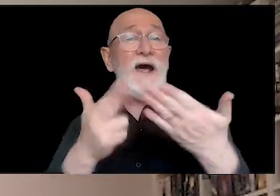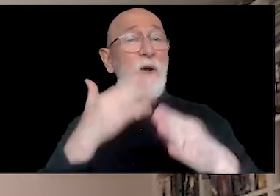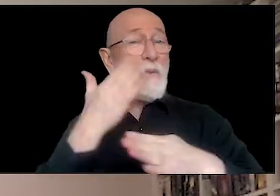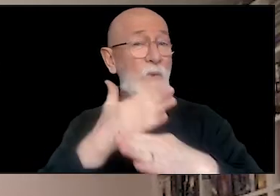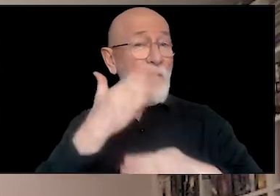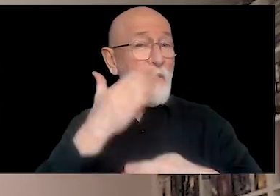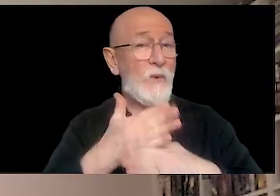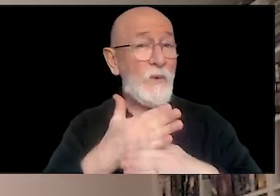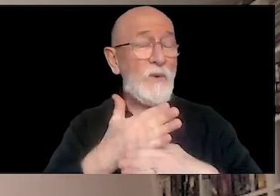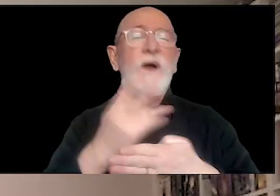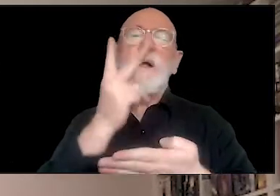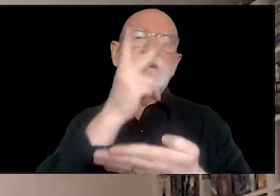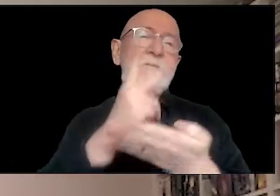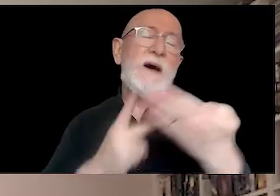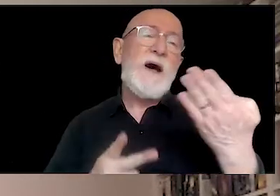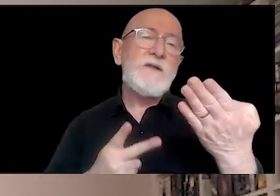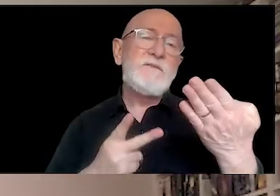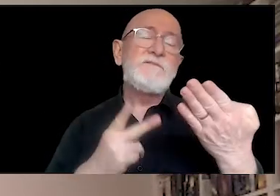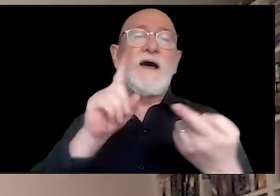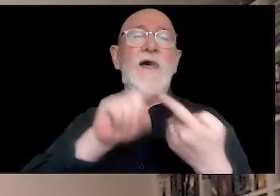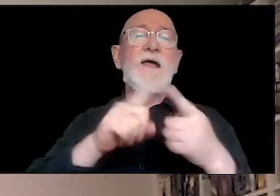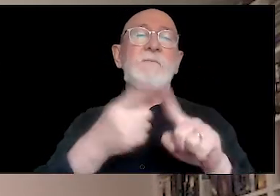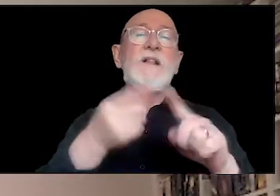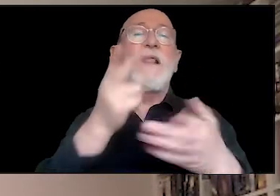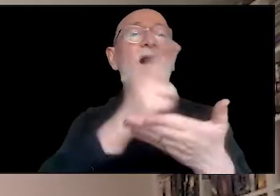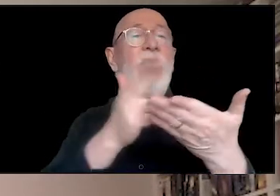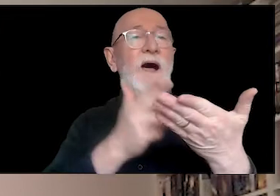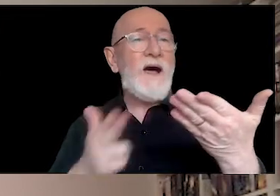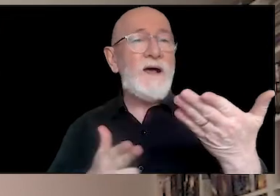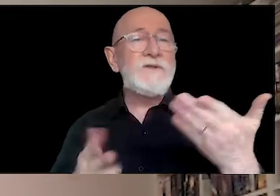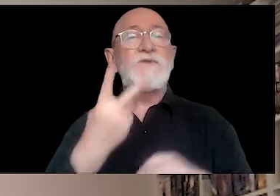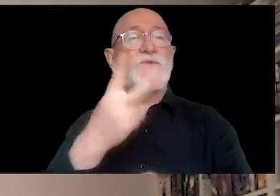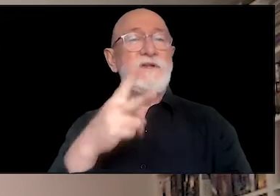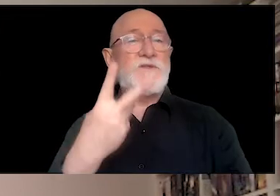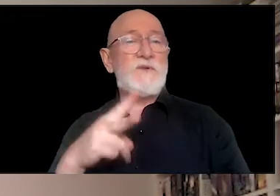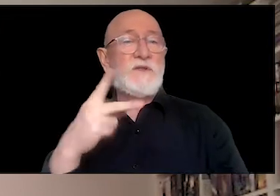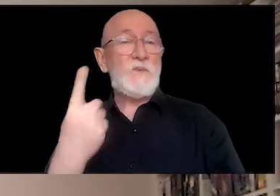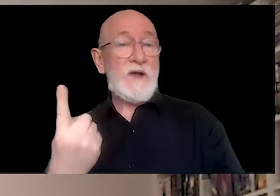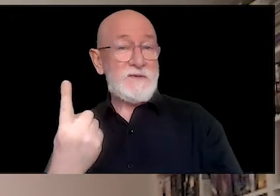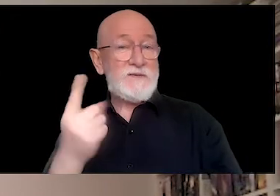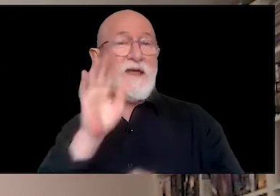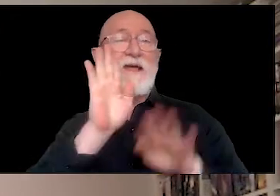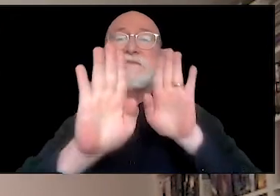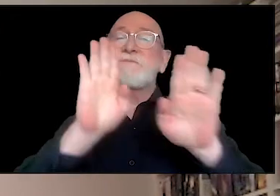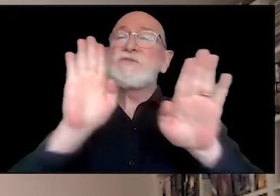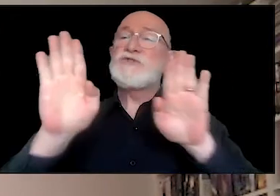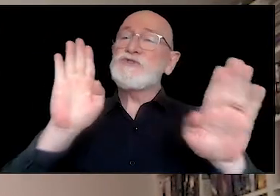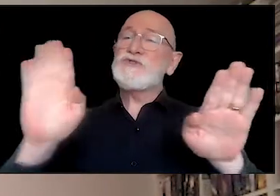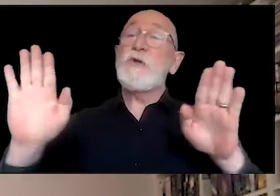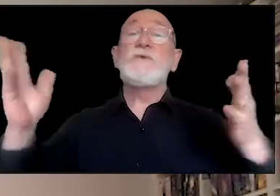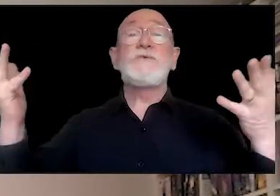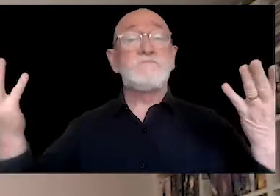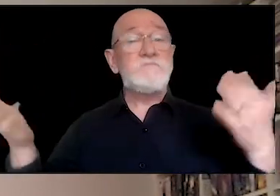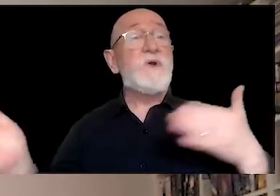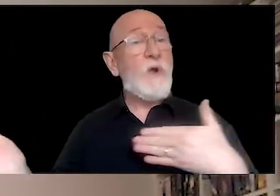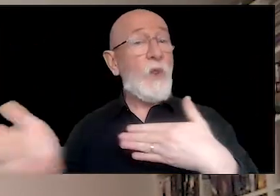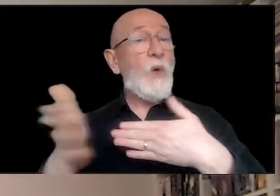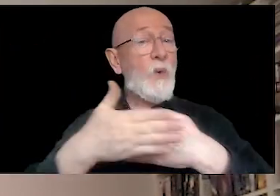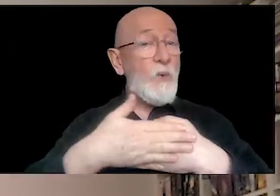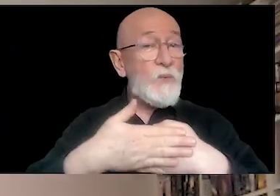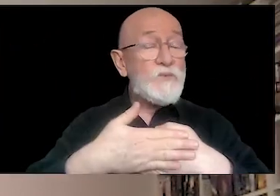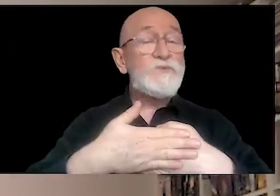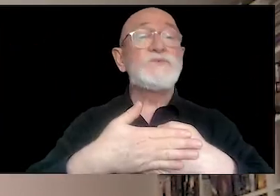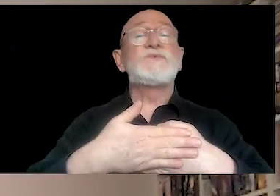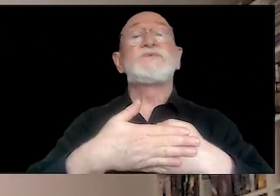Art 2021 exhibition. To close the exhibition, in addition to the amazing artwork you are about to see,